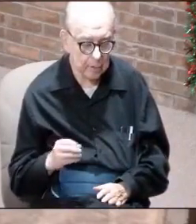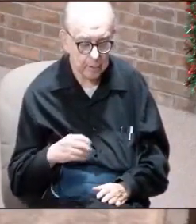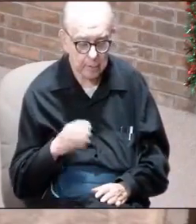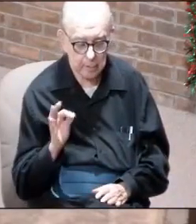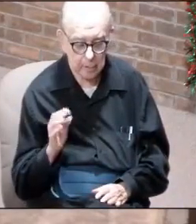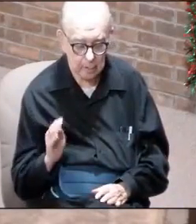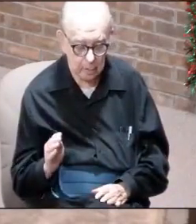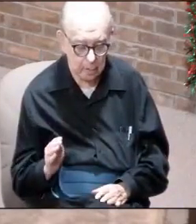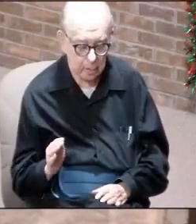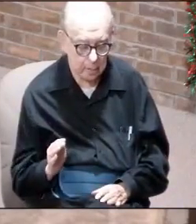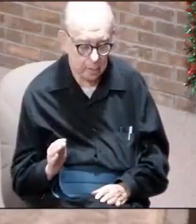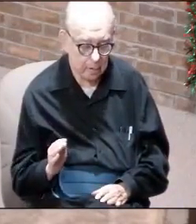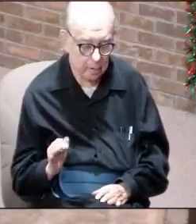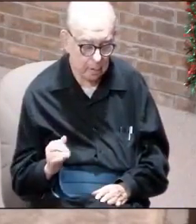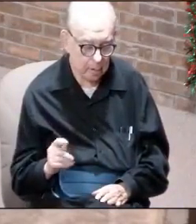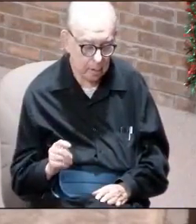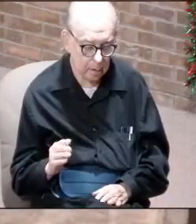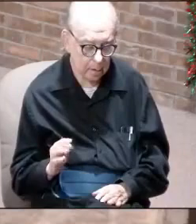YouTube,